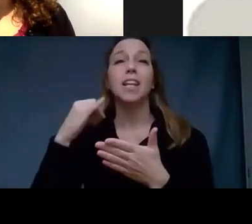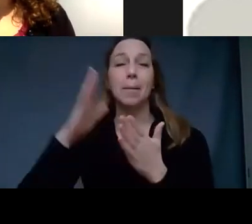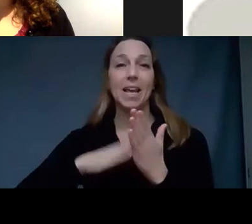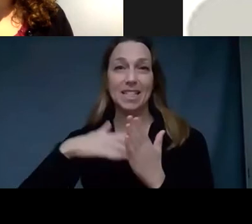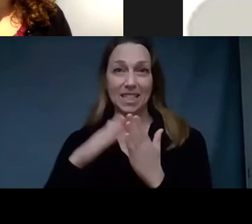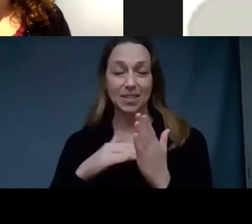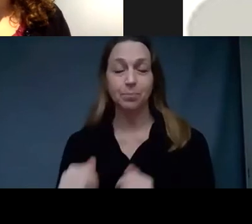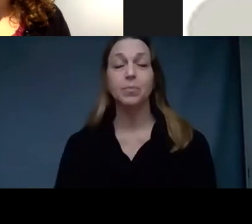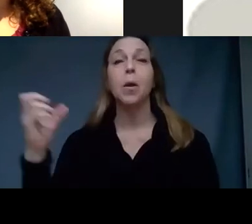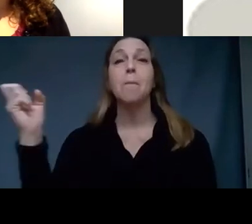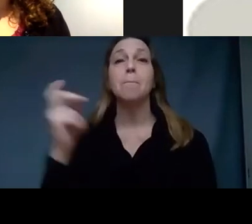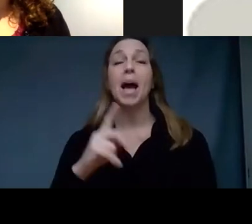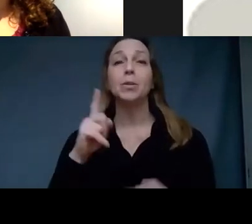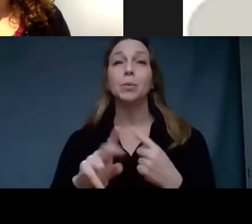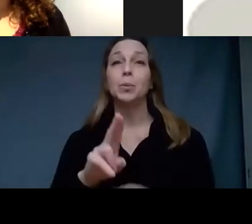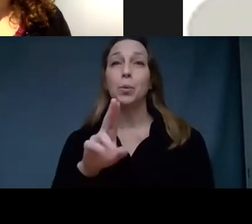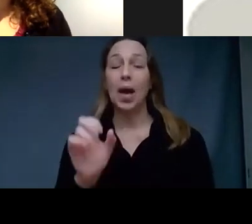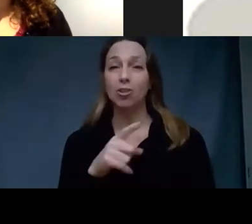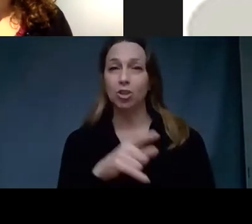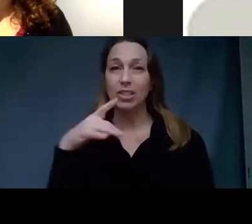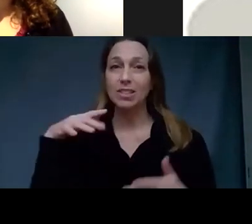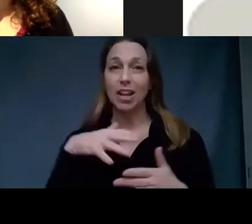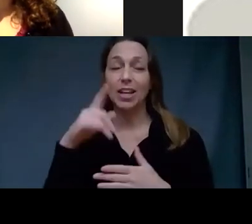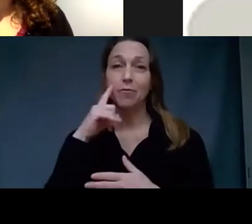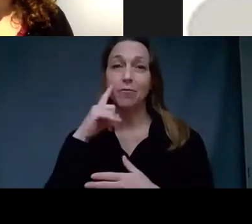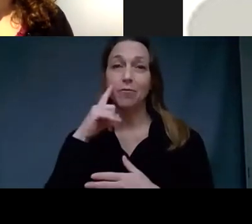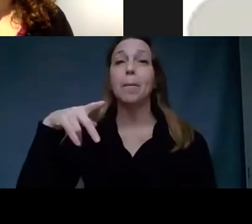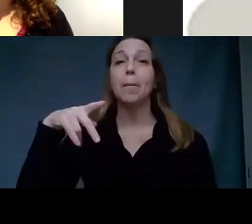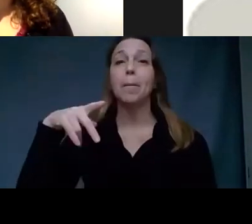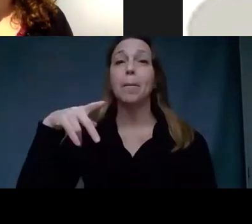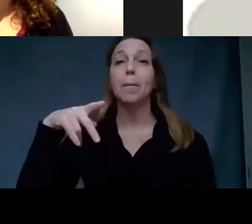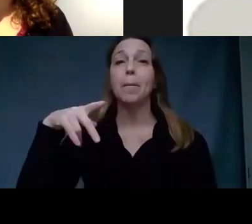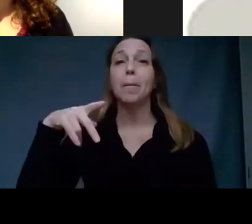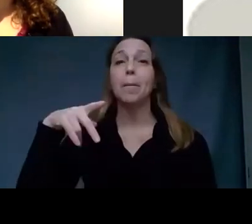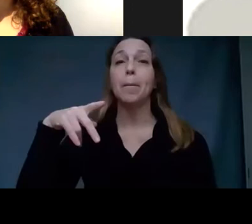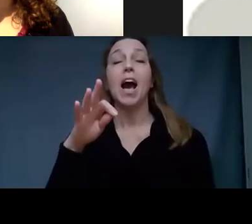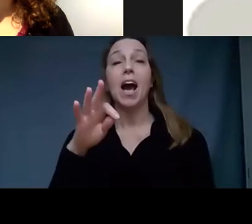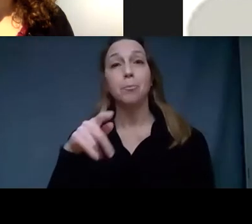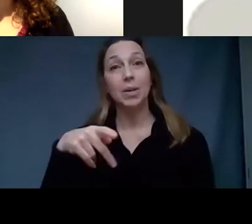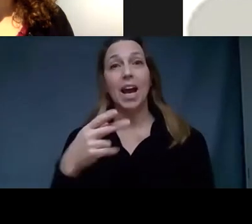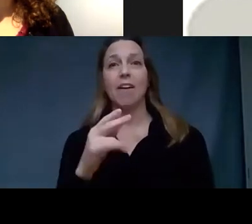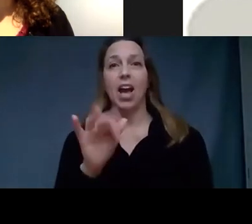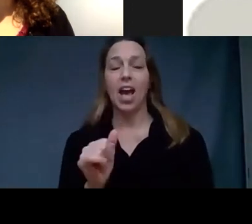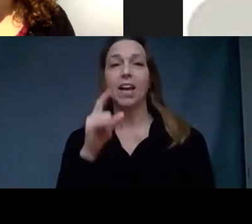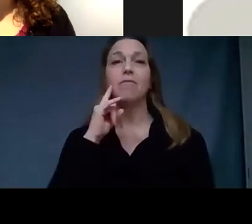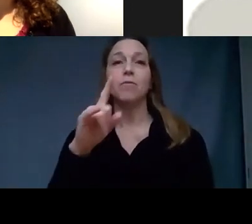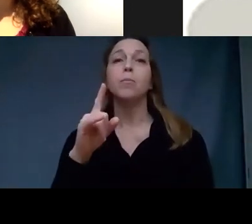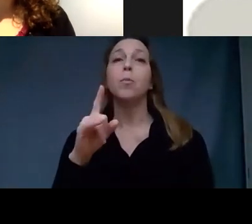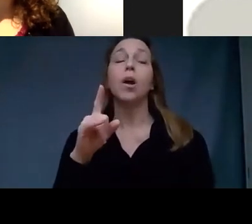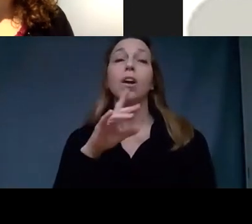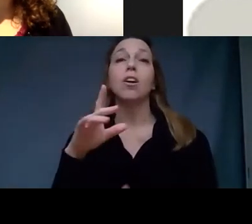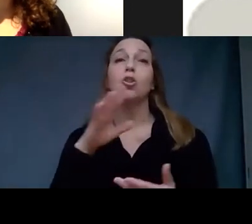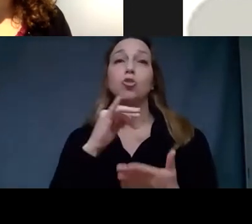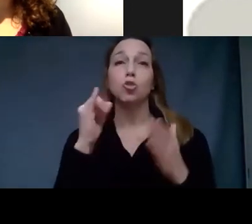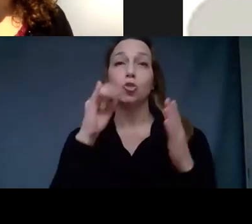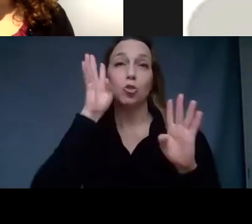Returning to the United States, she studied for a BFA at the Center for Creative Studies in Wayne State University, both